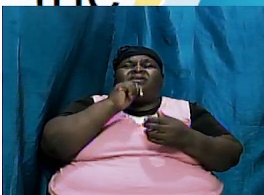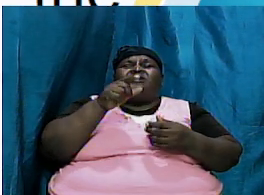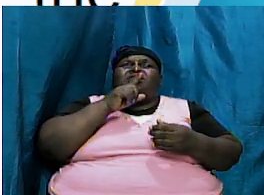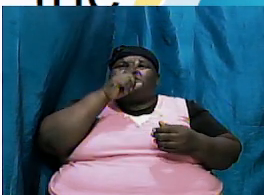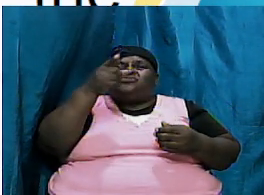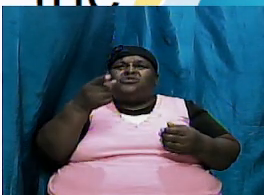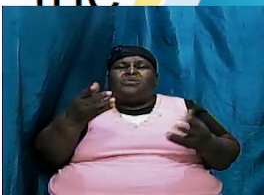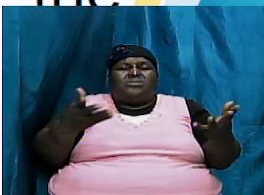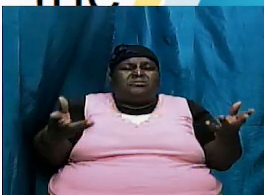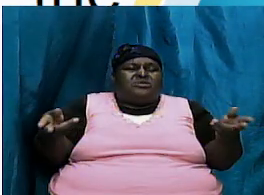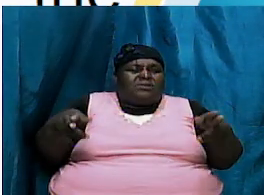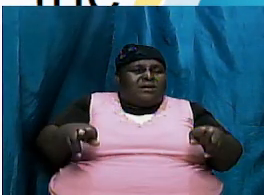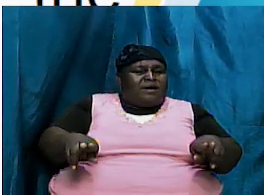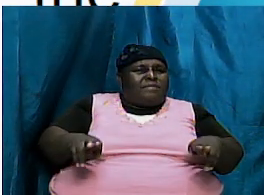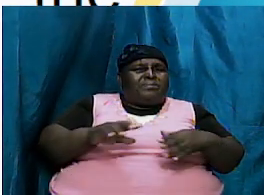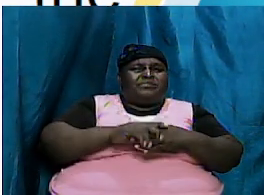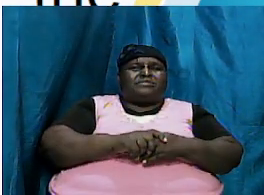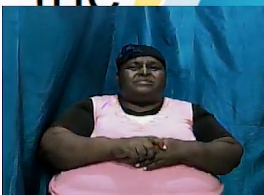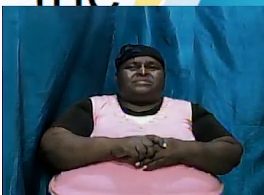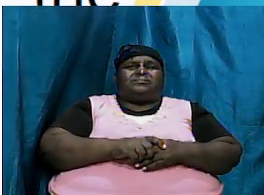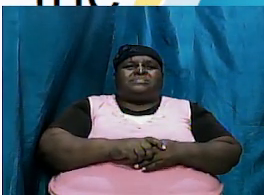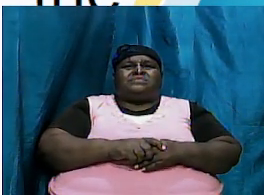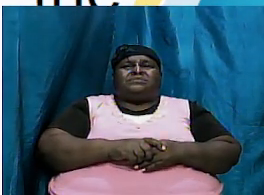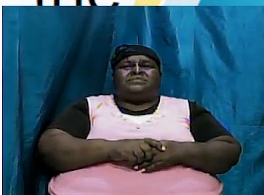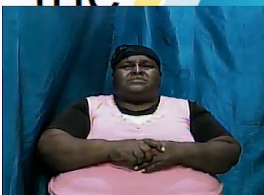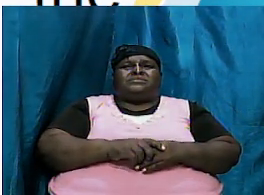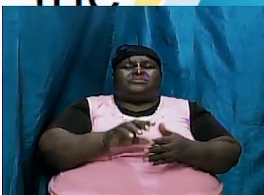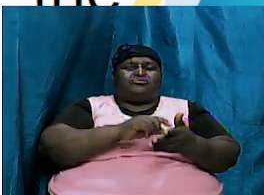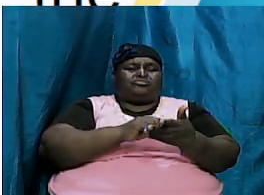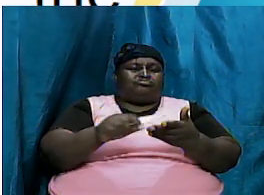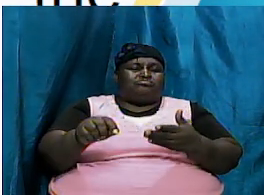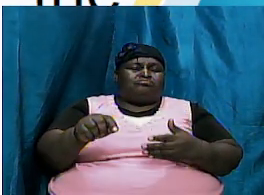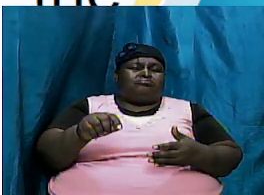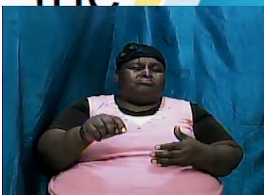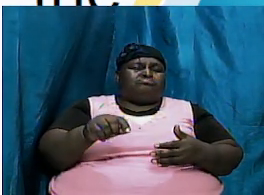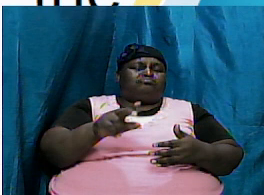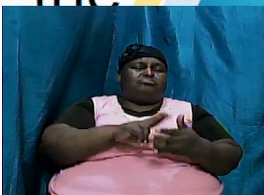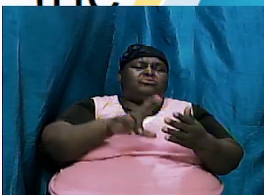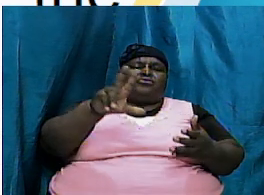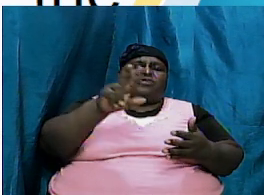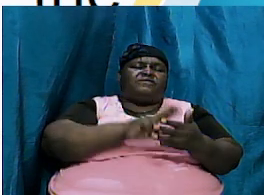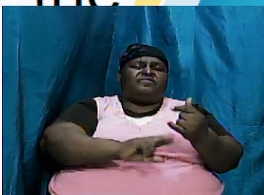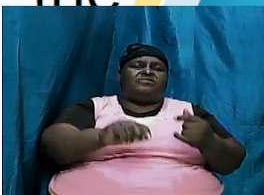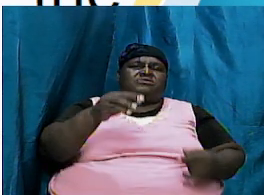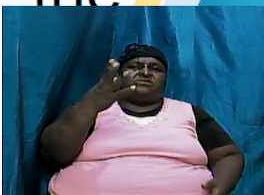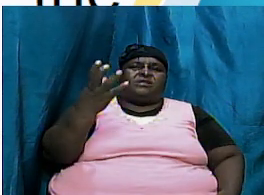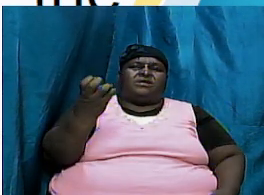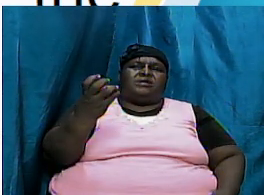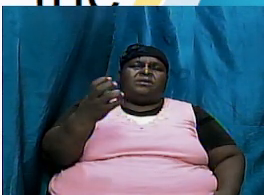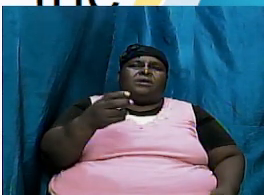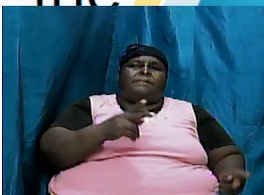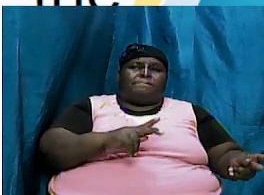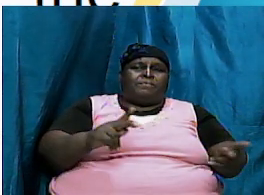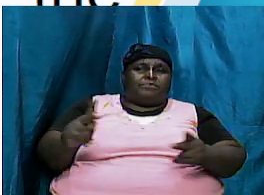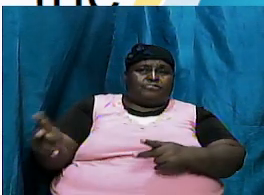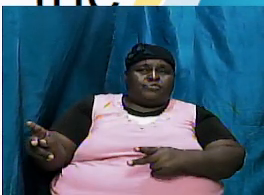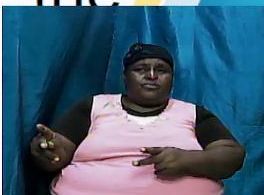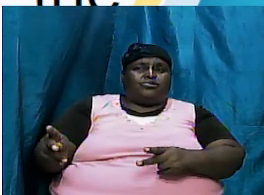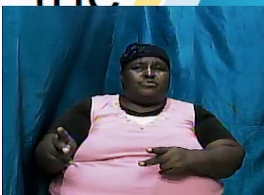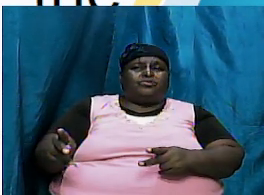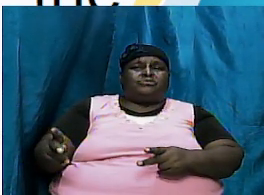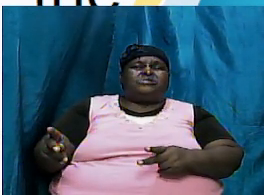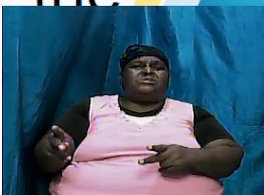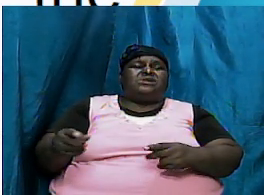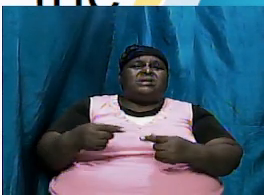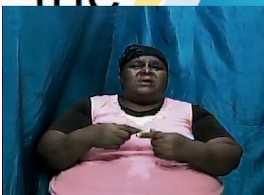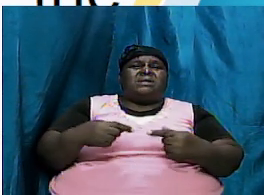was going to happen here it was written in verse 15 Genesis 3 and verse 15 and I will put enmity between